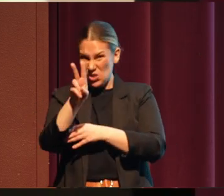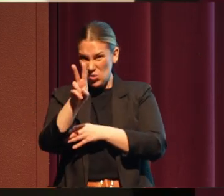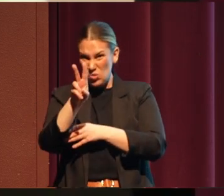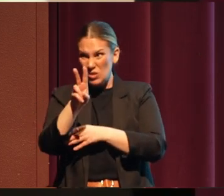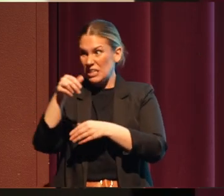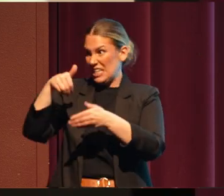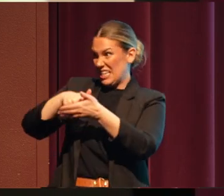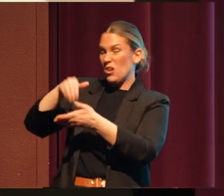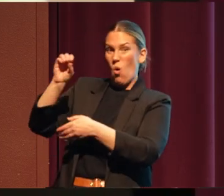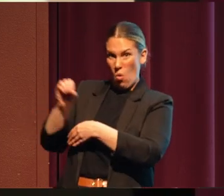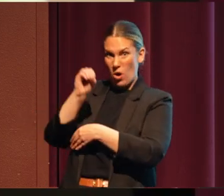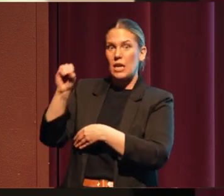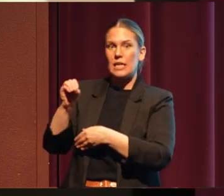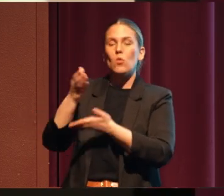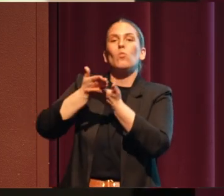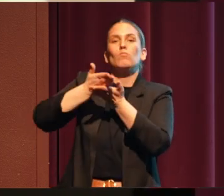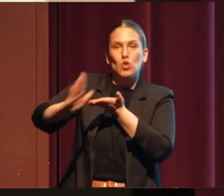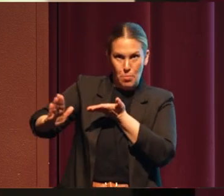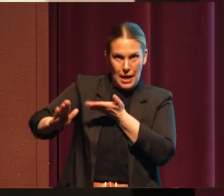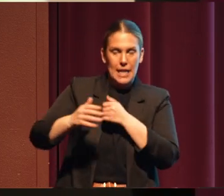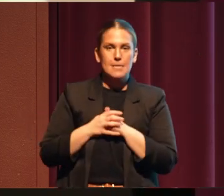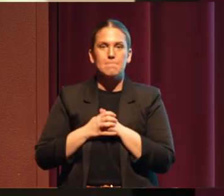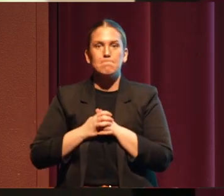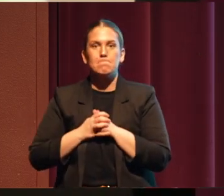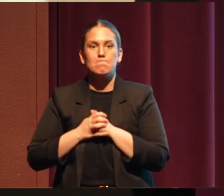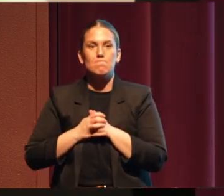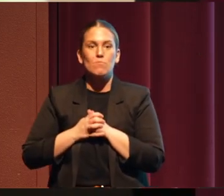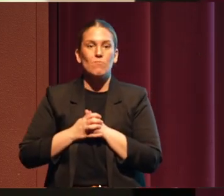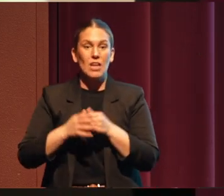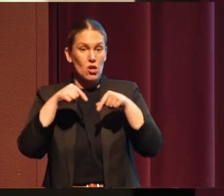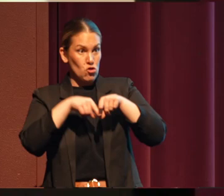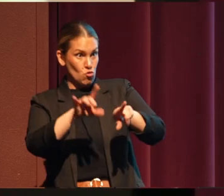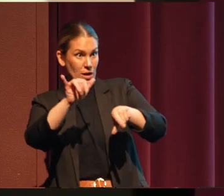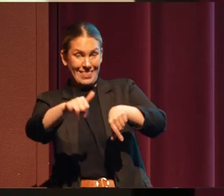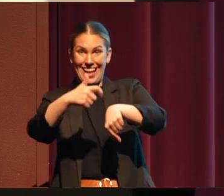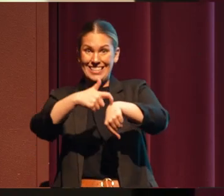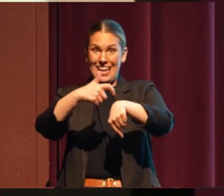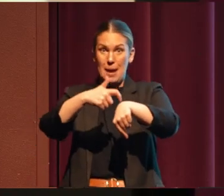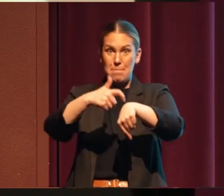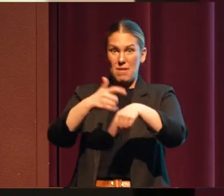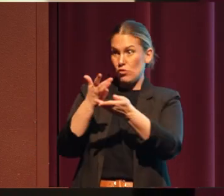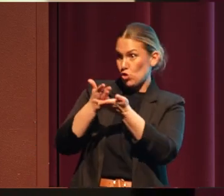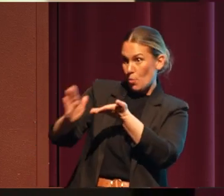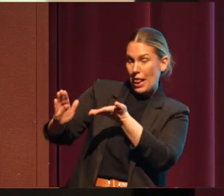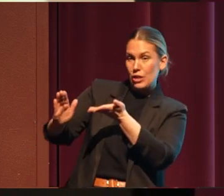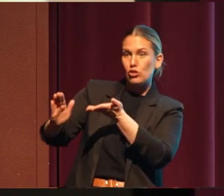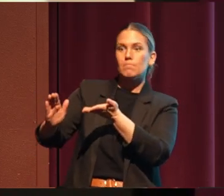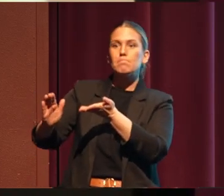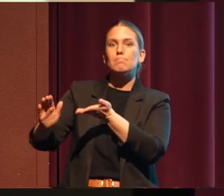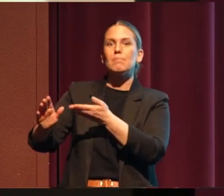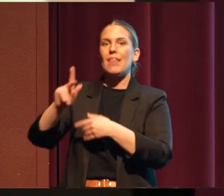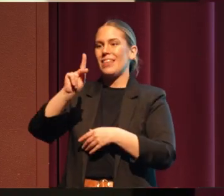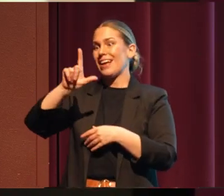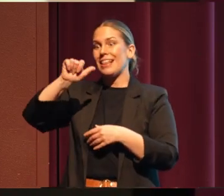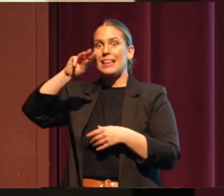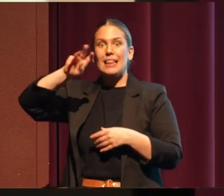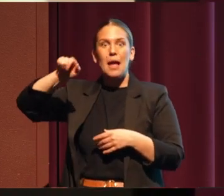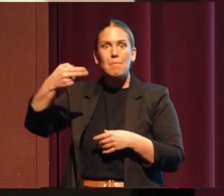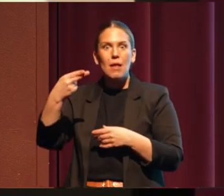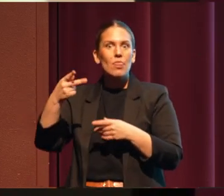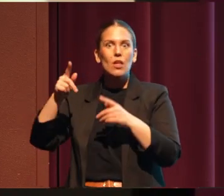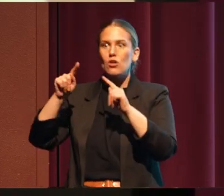terminated. And at the time of termination, the Klamath tribes were doing very well.